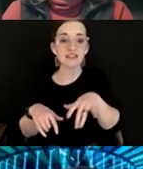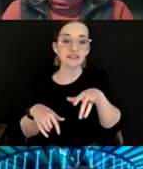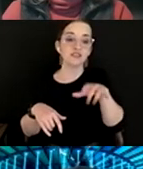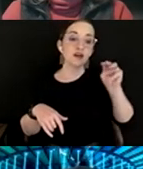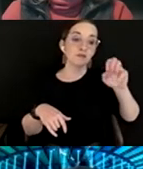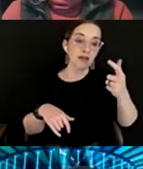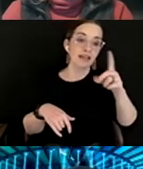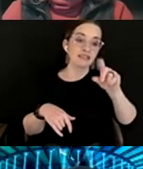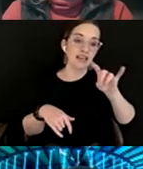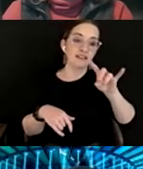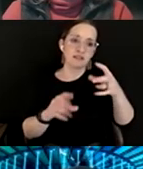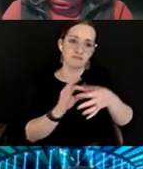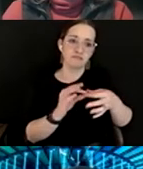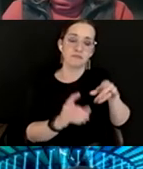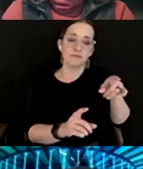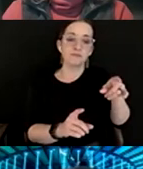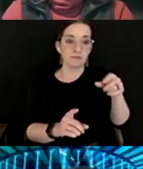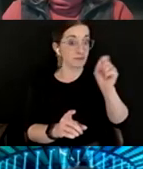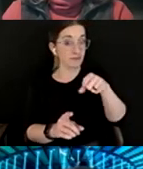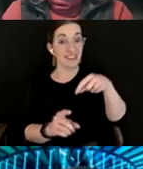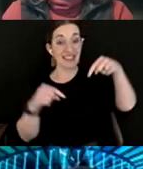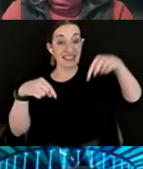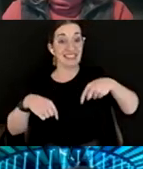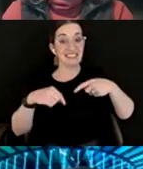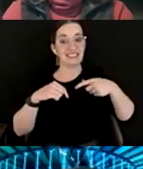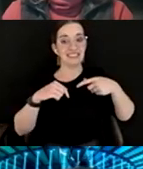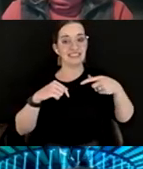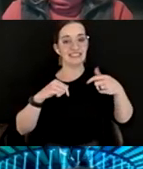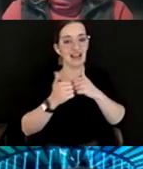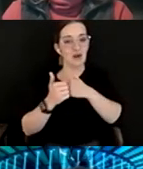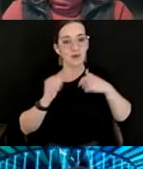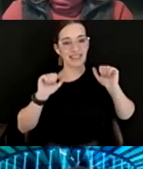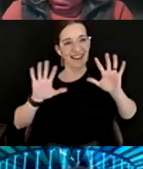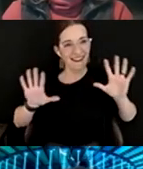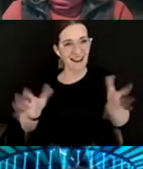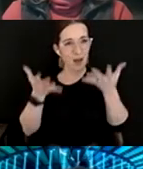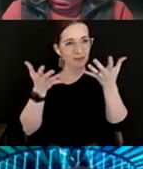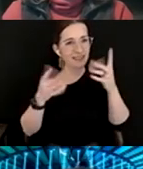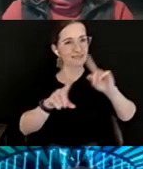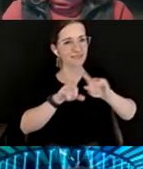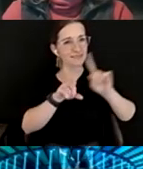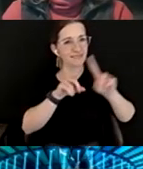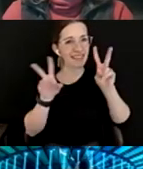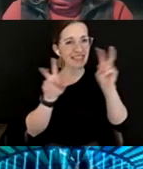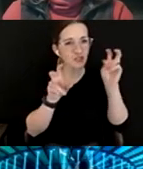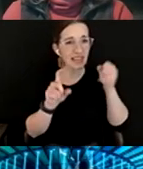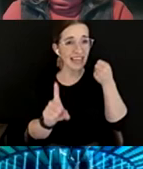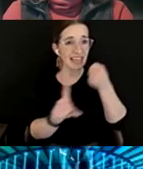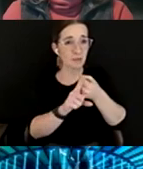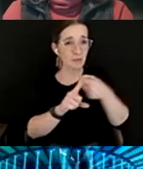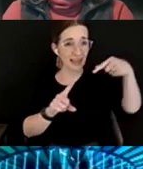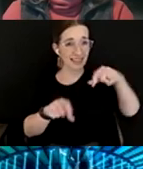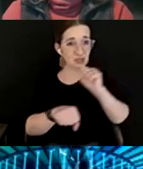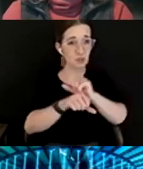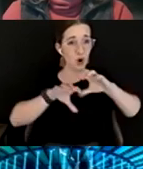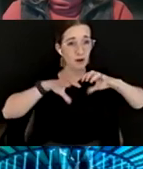this is, again, a way to sort of uplift the many issues that impact this workforce challenge that